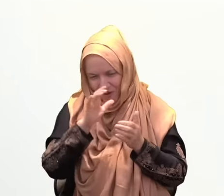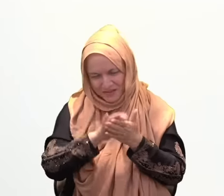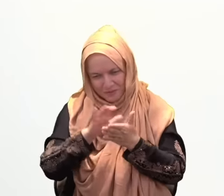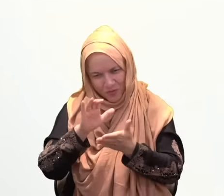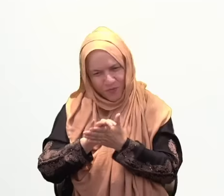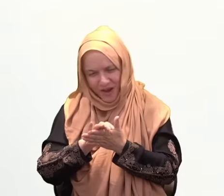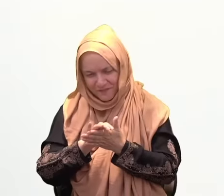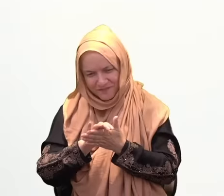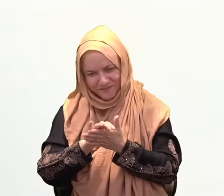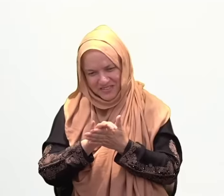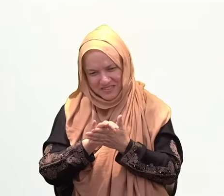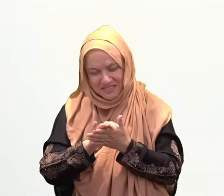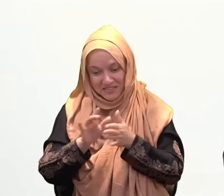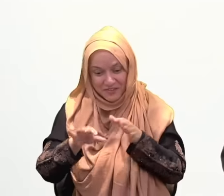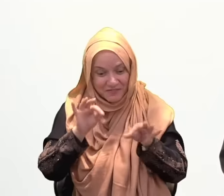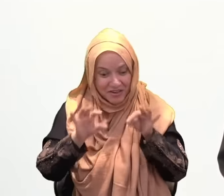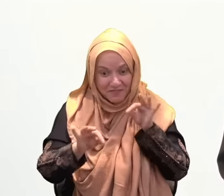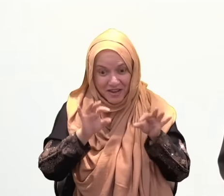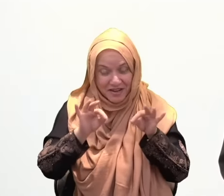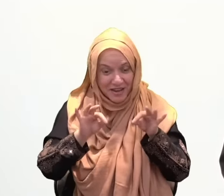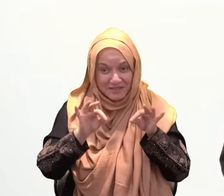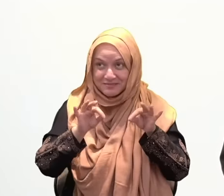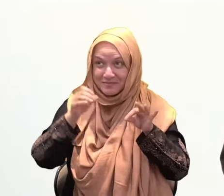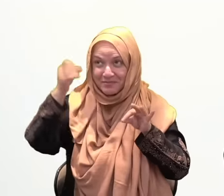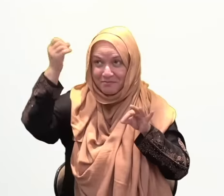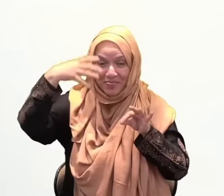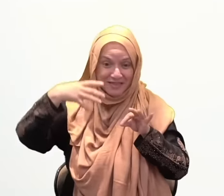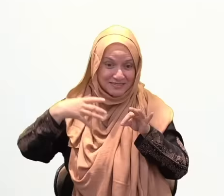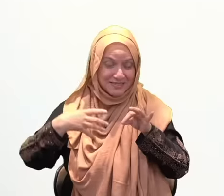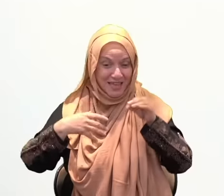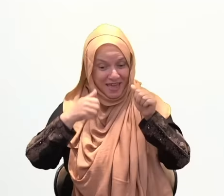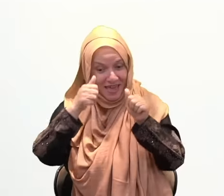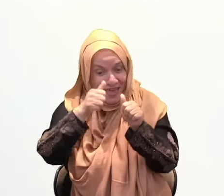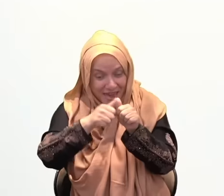Suhail ibn Amr And the Prophet salallahu alayhi wa sallam smiles and he says